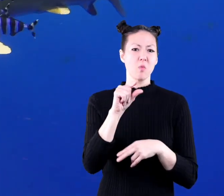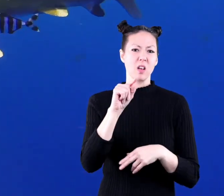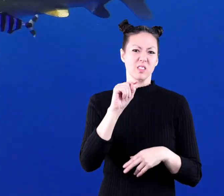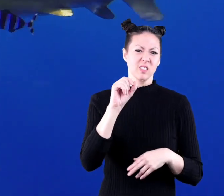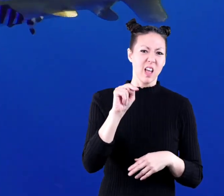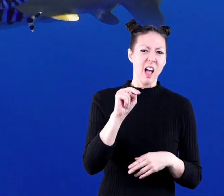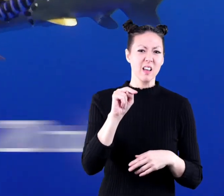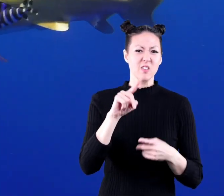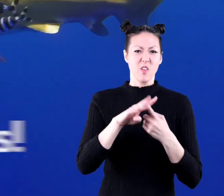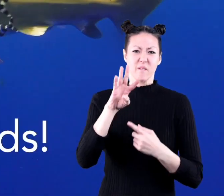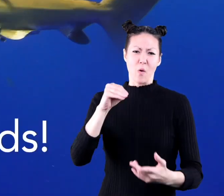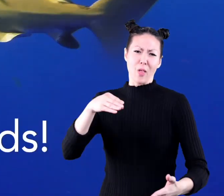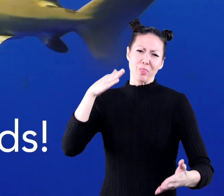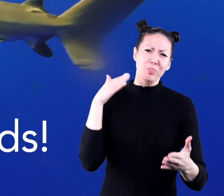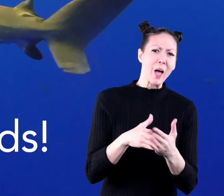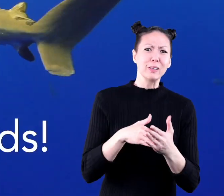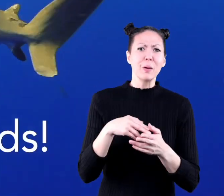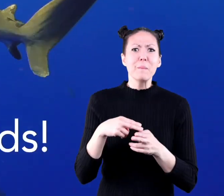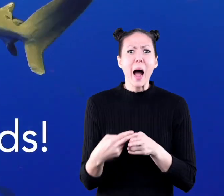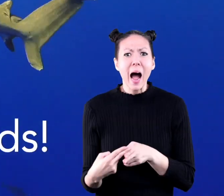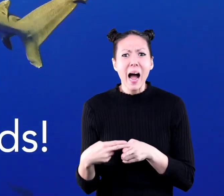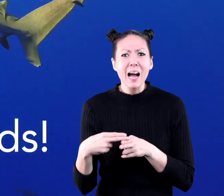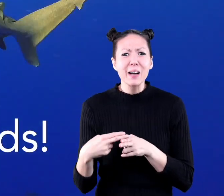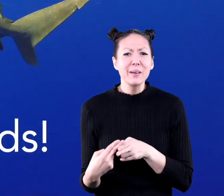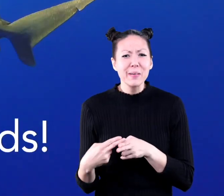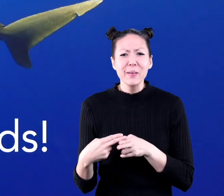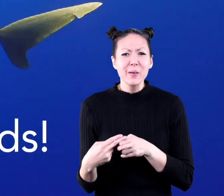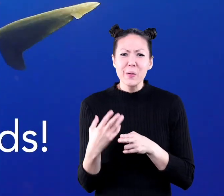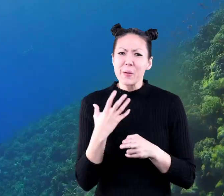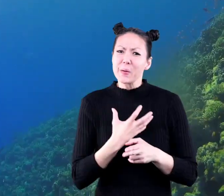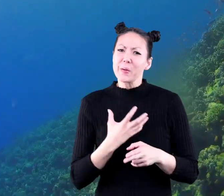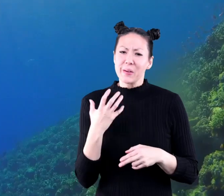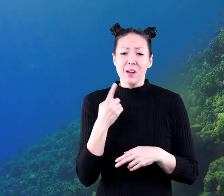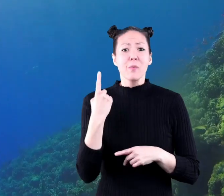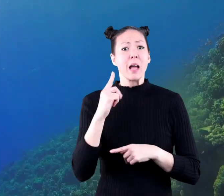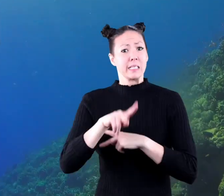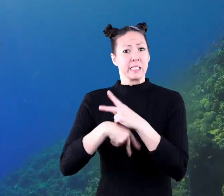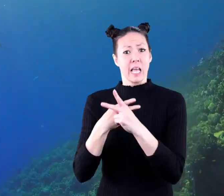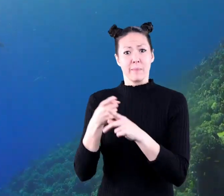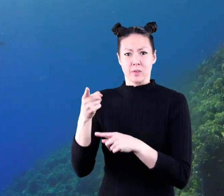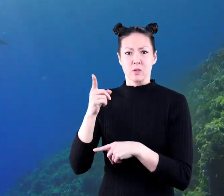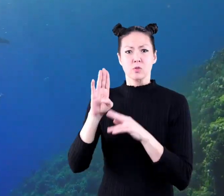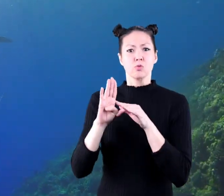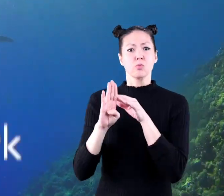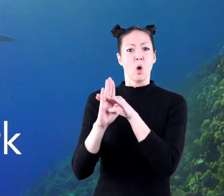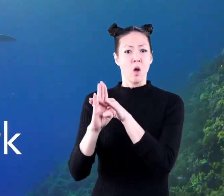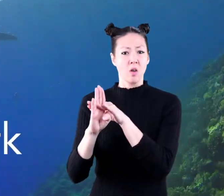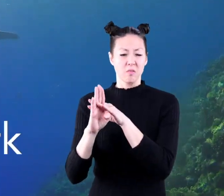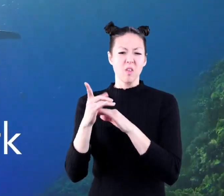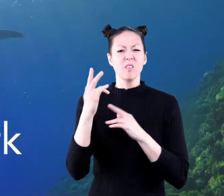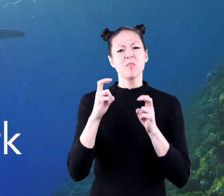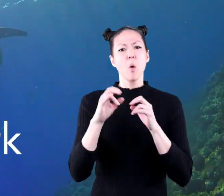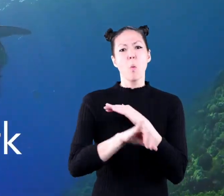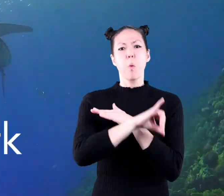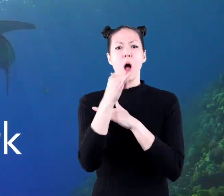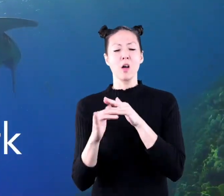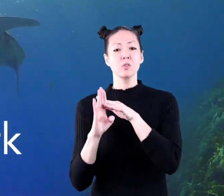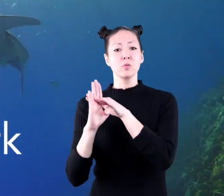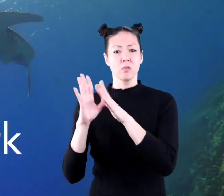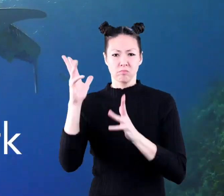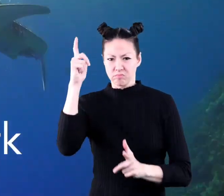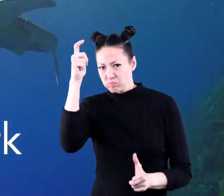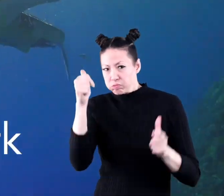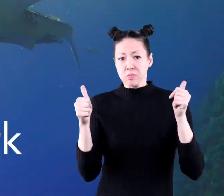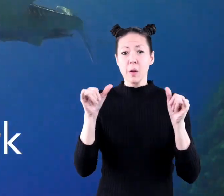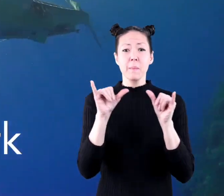tons or forty thousand pounds one type of shark the whale shark was the